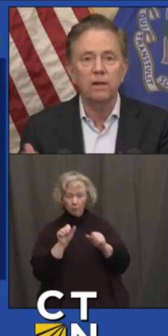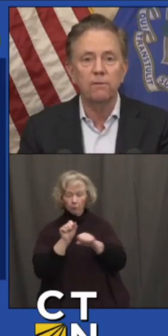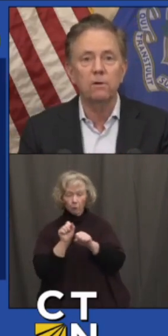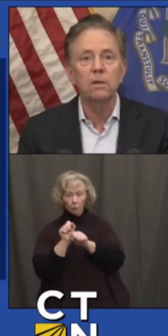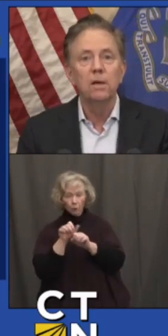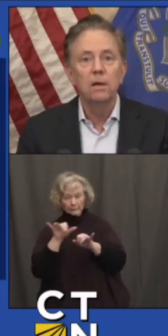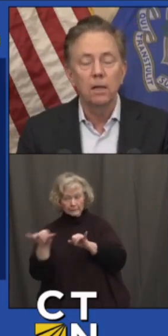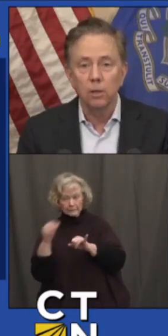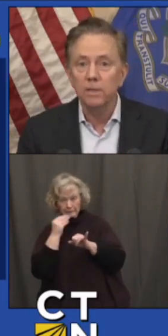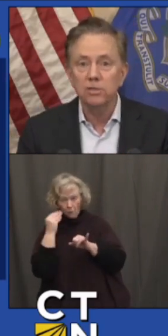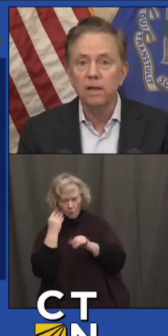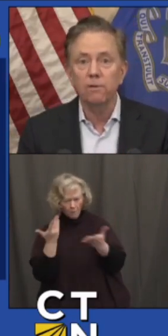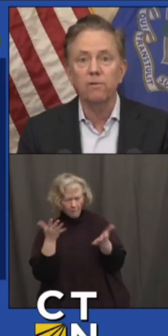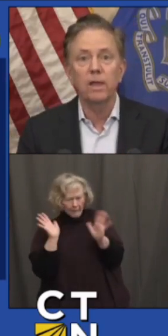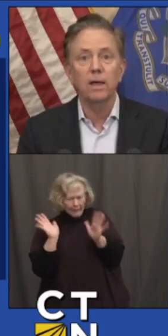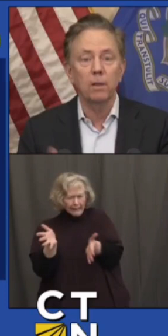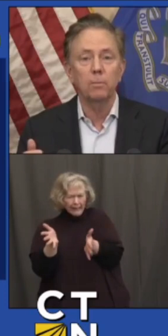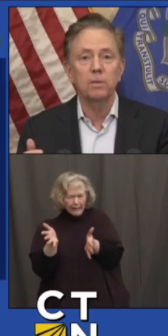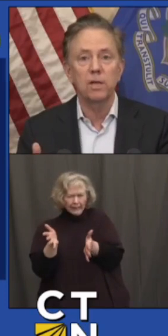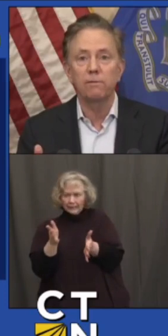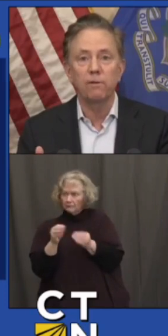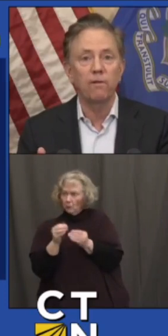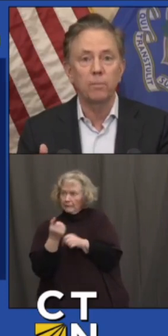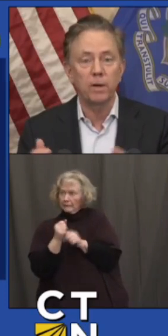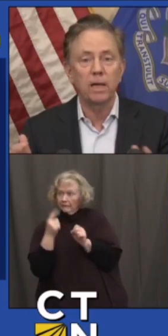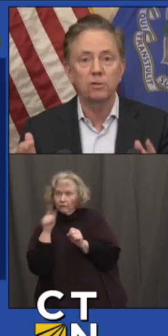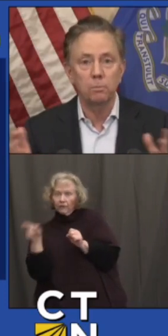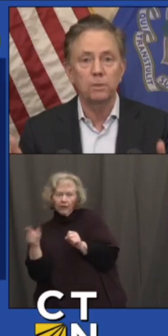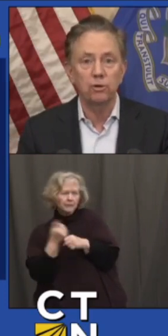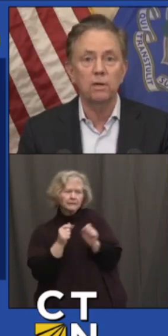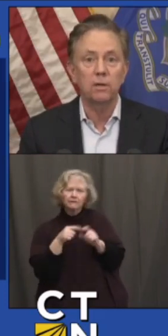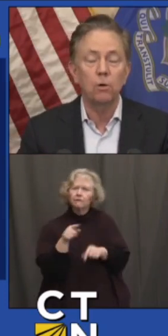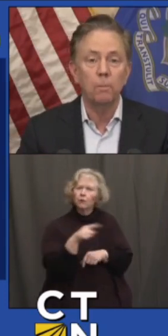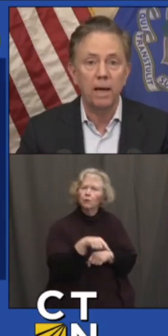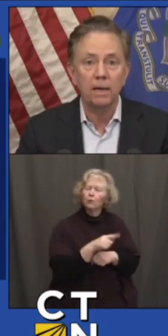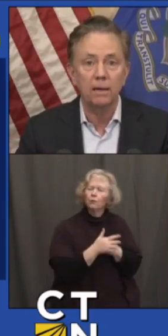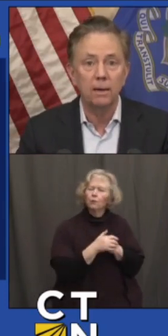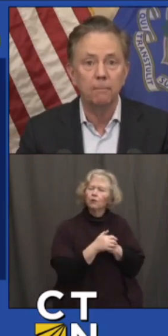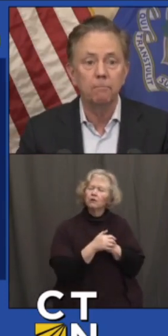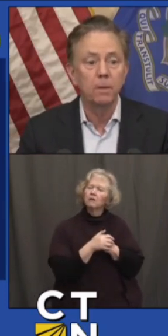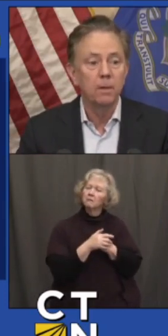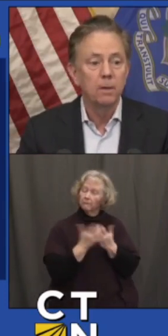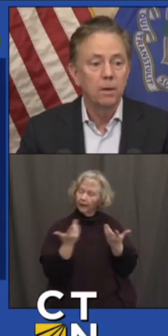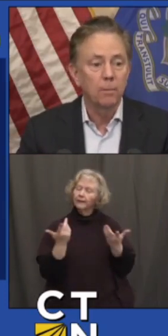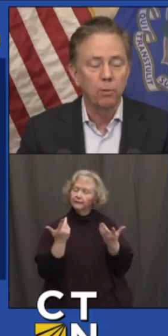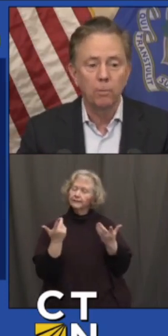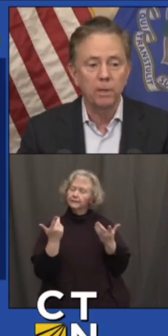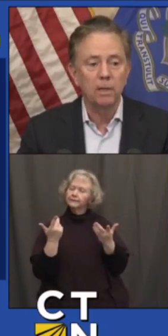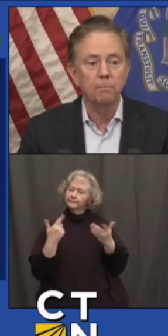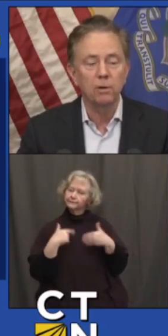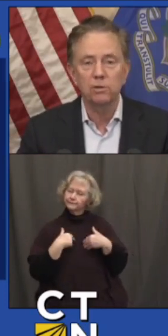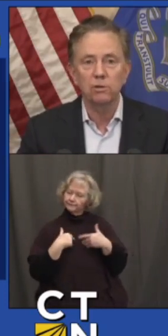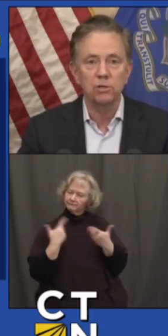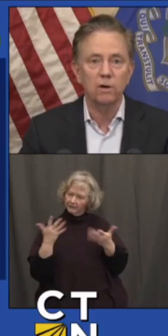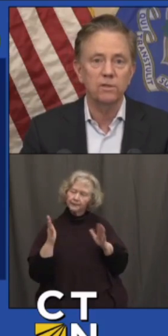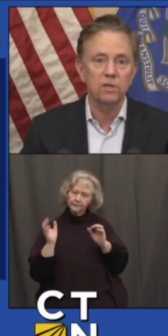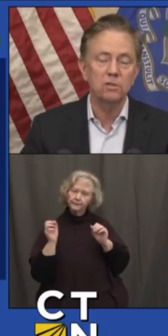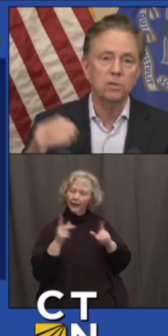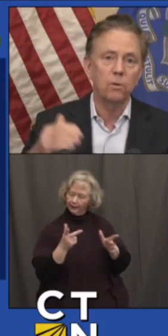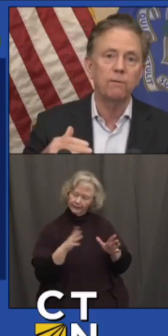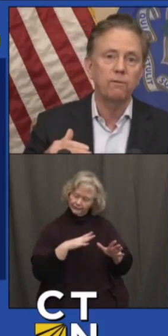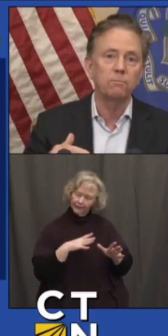is probably safer, a little bit safer for them, a little bit safer for everybody else. But you can go back appropriately. Personal